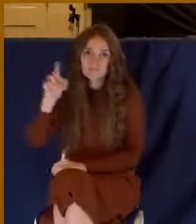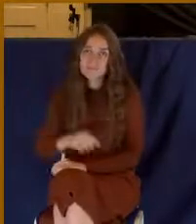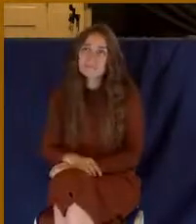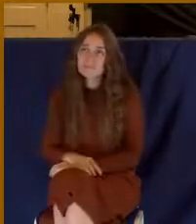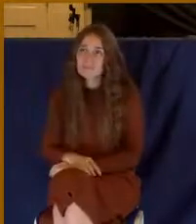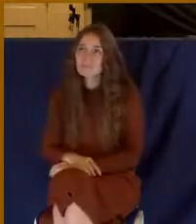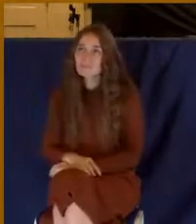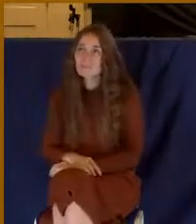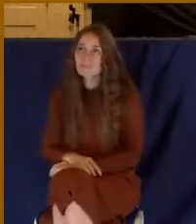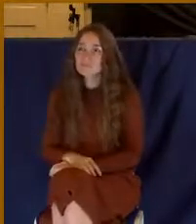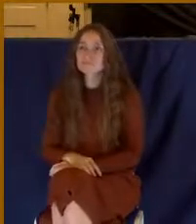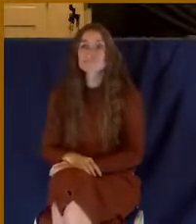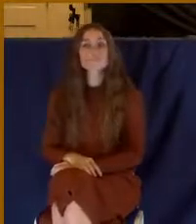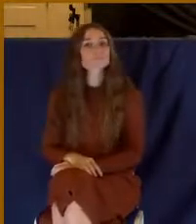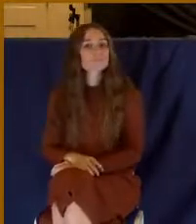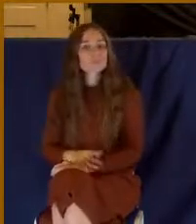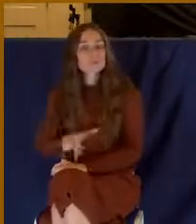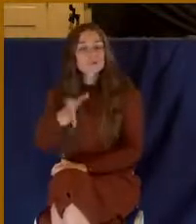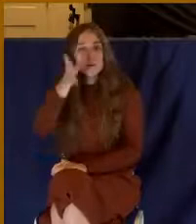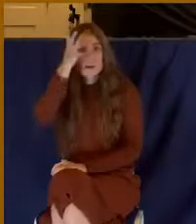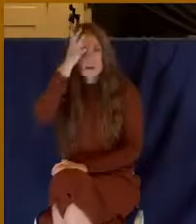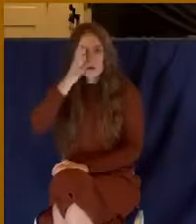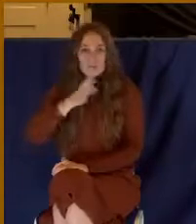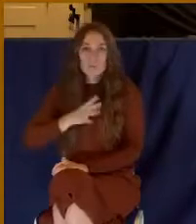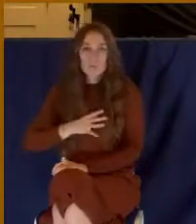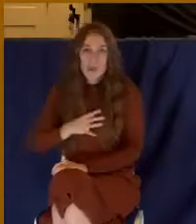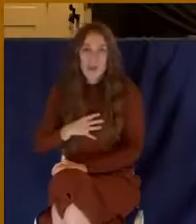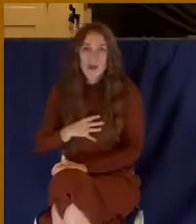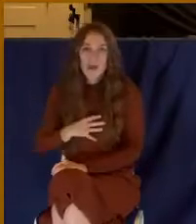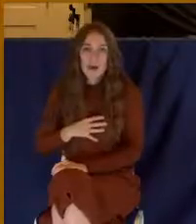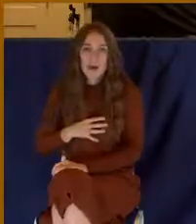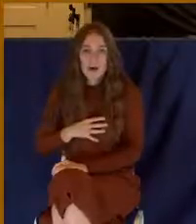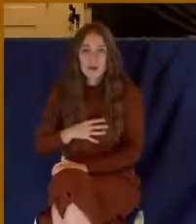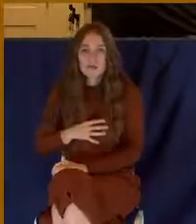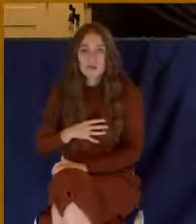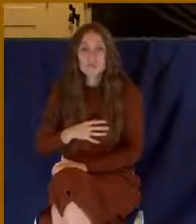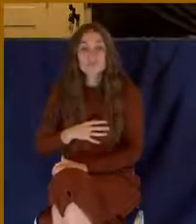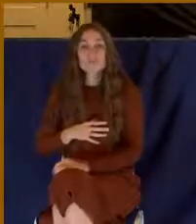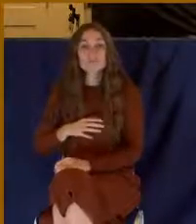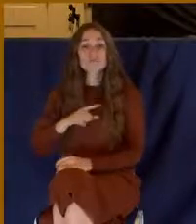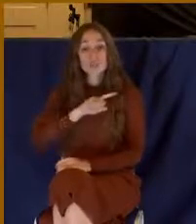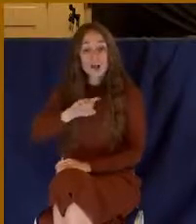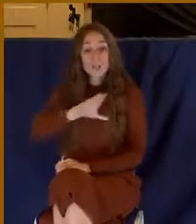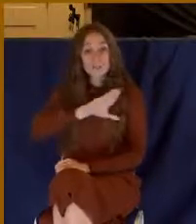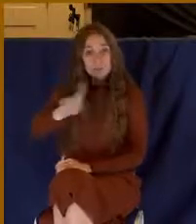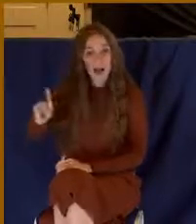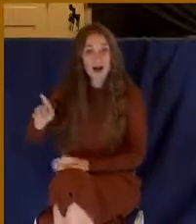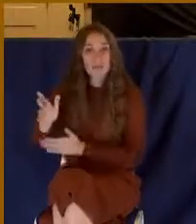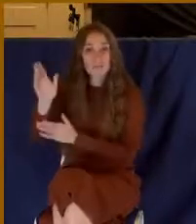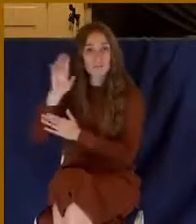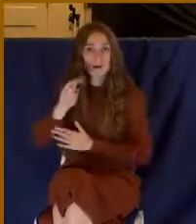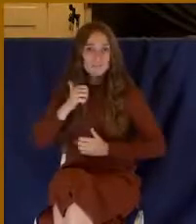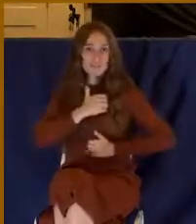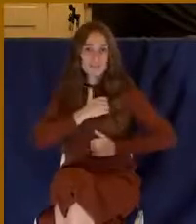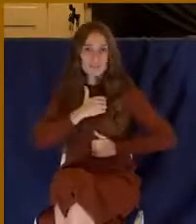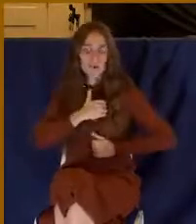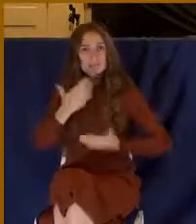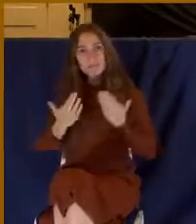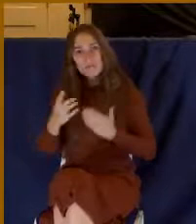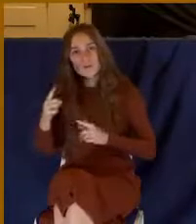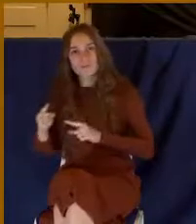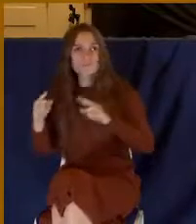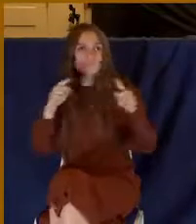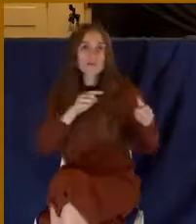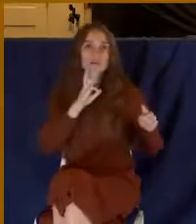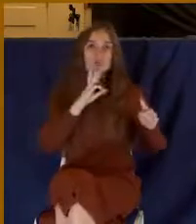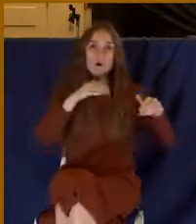Here's a man that comes back from the military and the war. Perhaps he's over on across the ocean fighting, and he